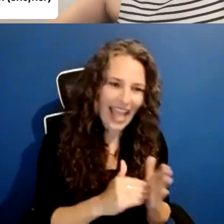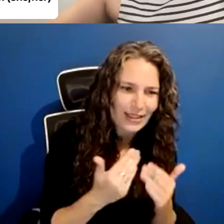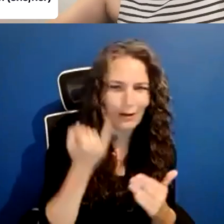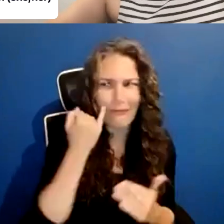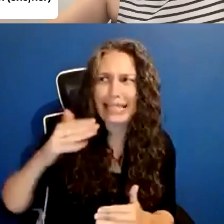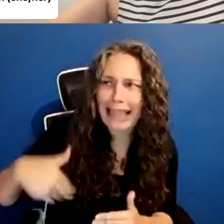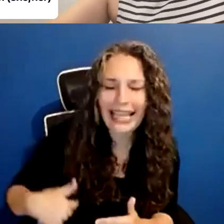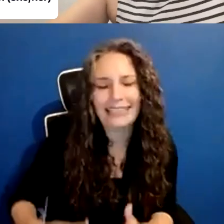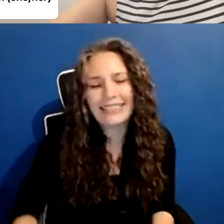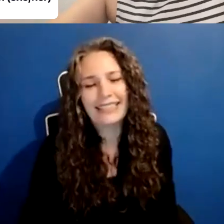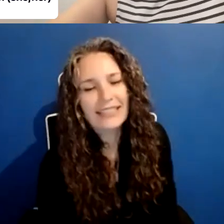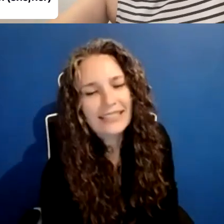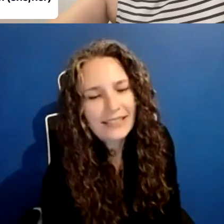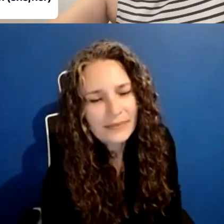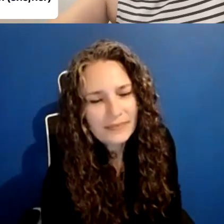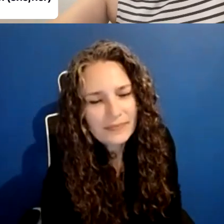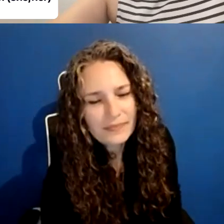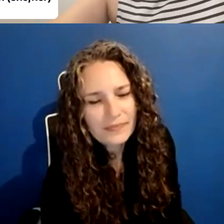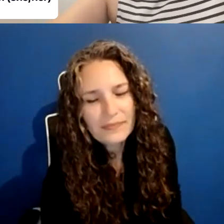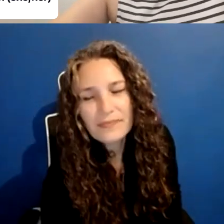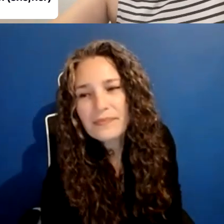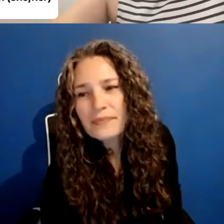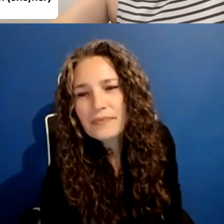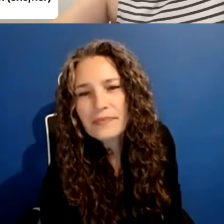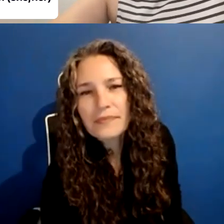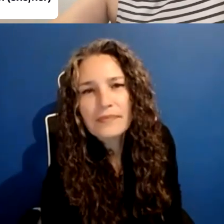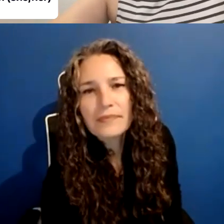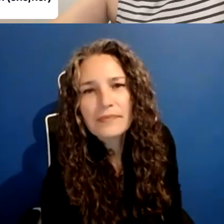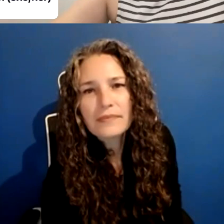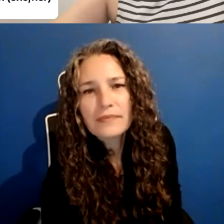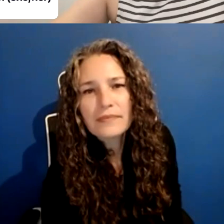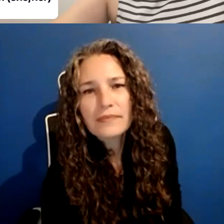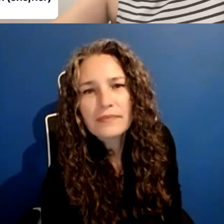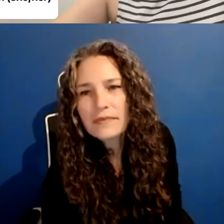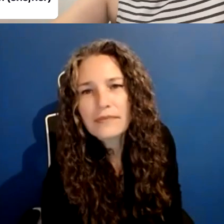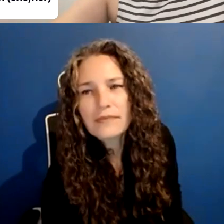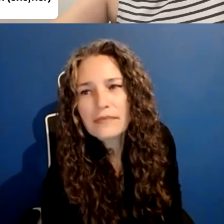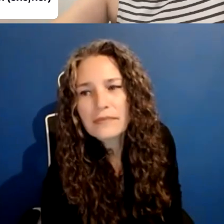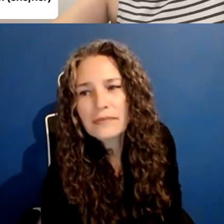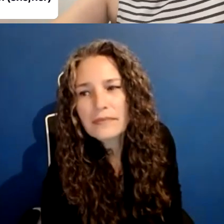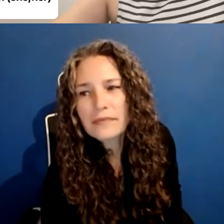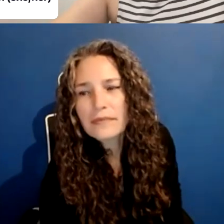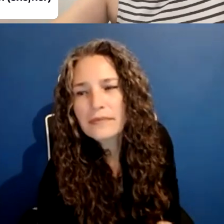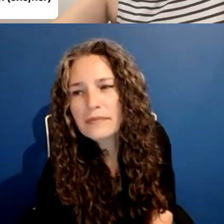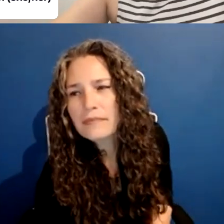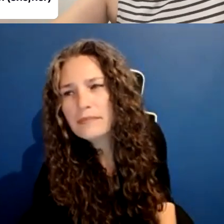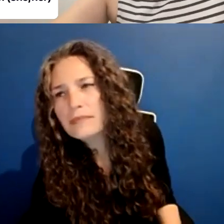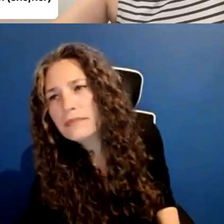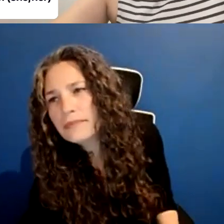I think, yeah, maybe let's,